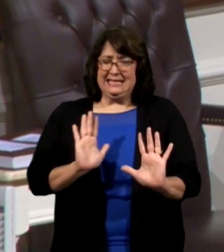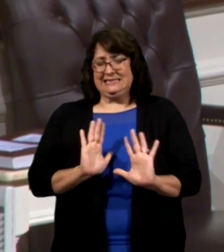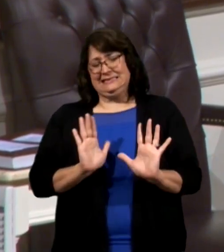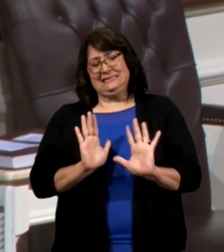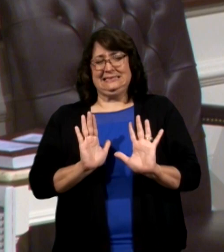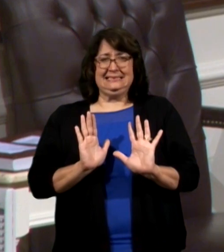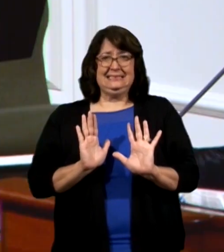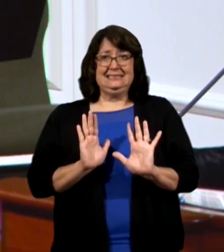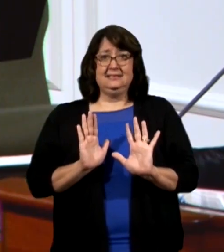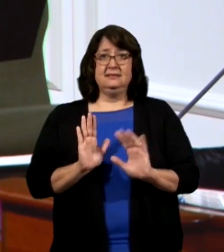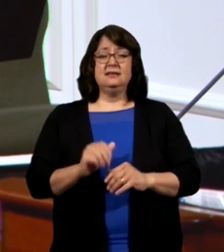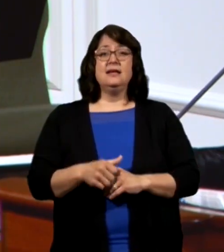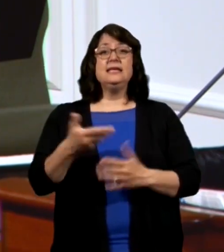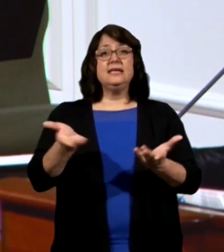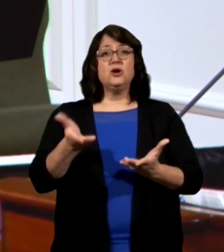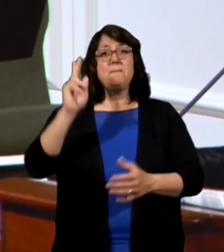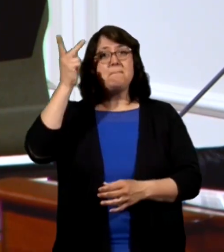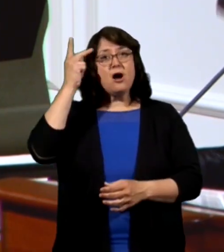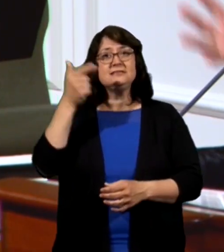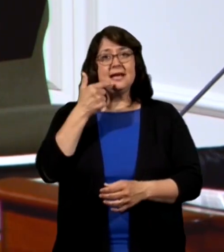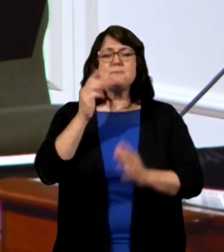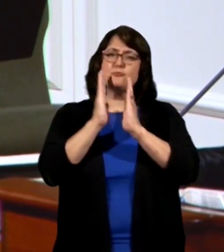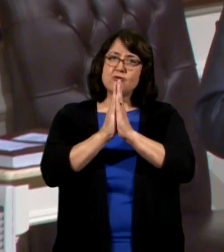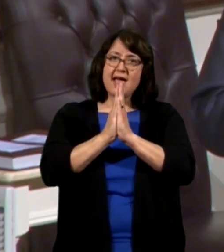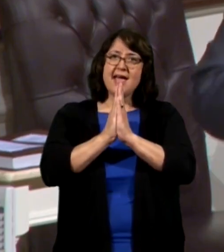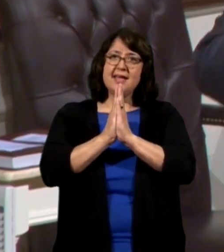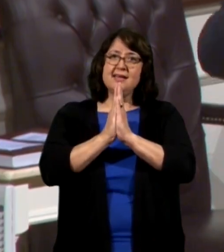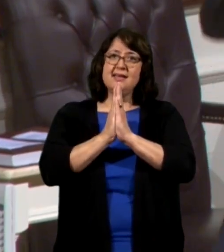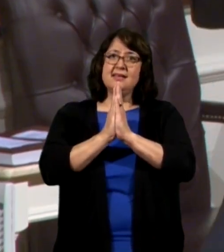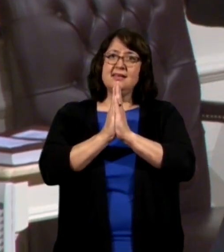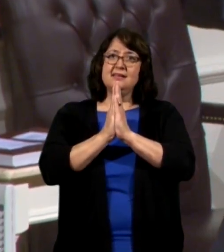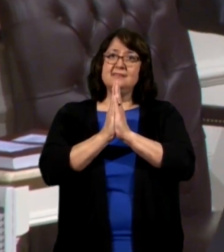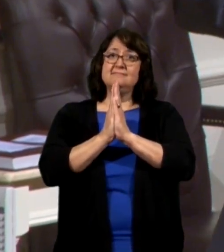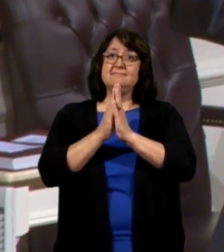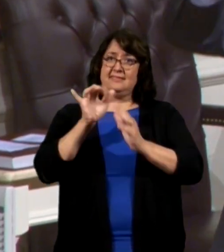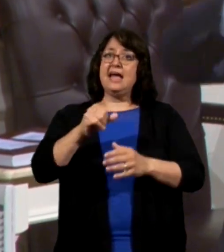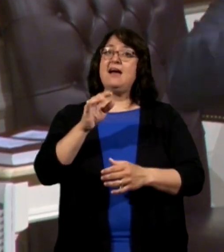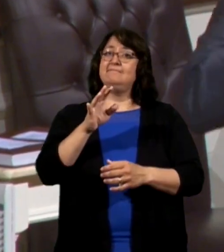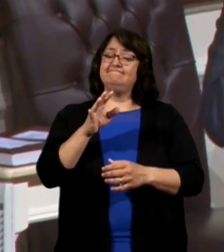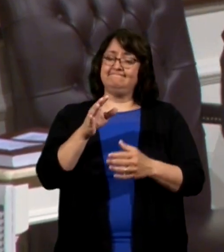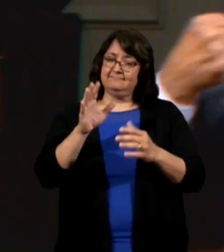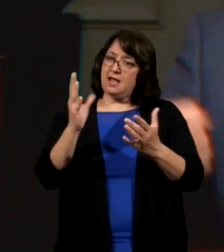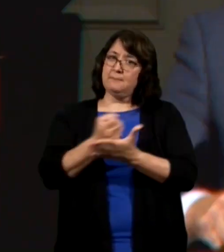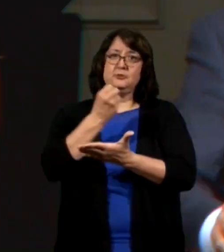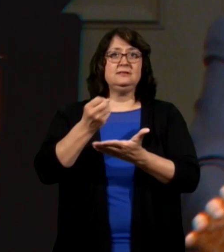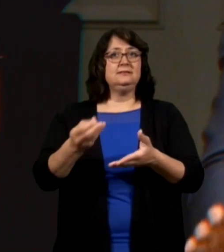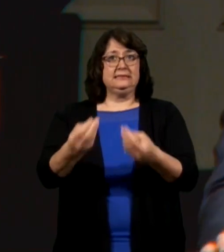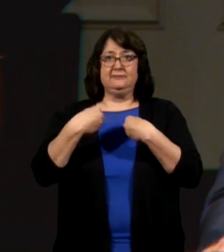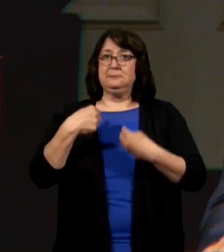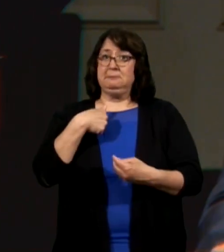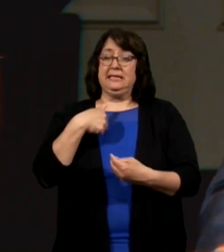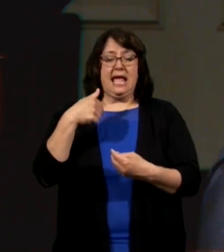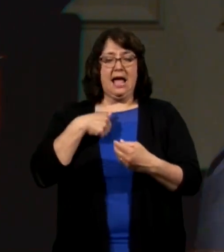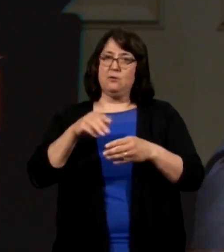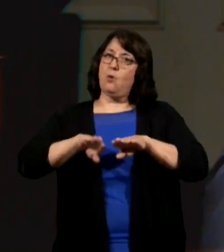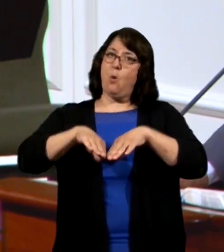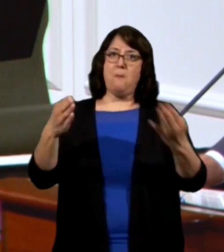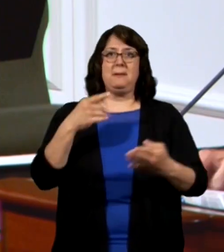Oh, and here Paul says, pray that his utterance is given to me that I'd open my mouth